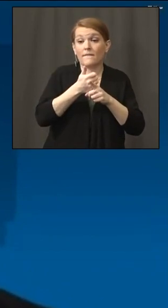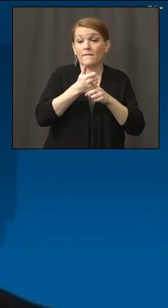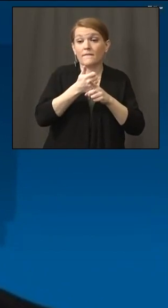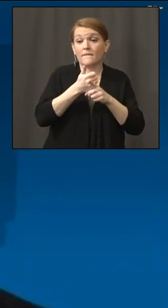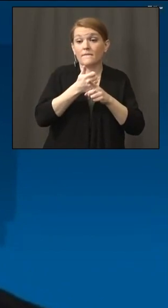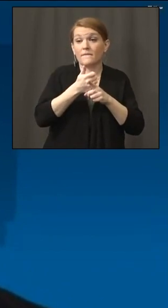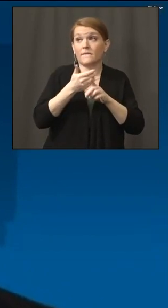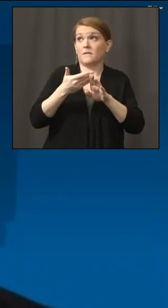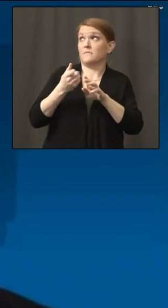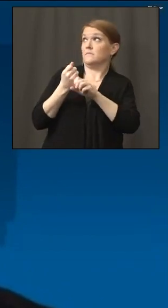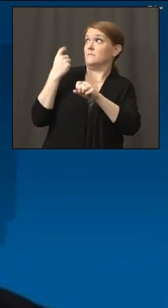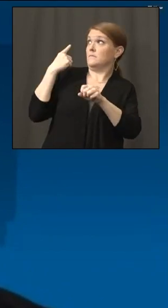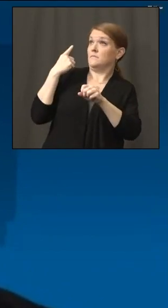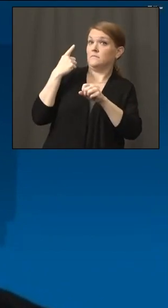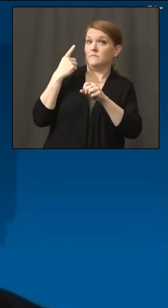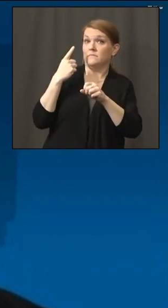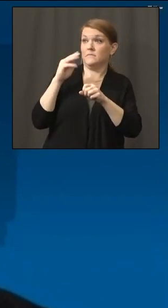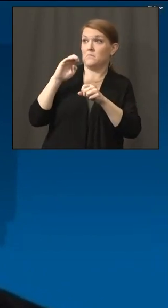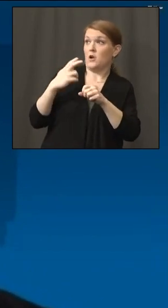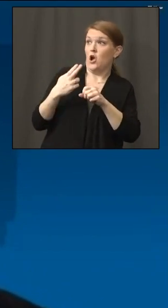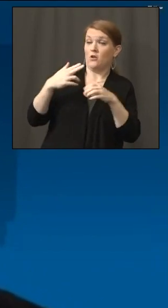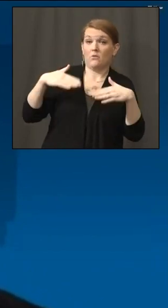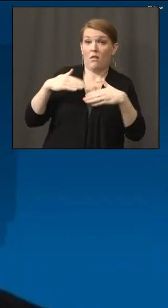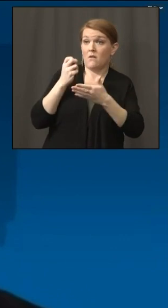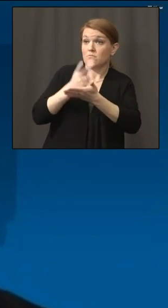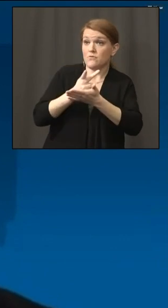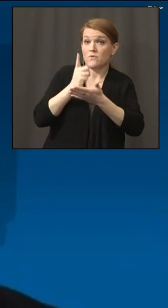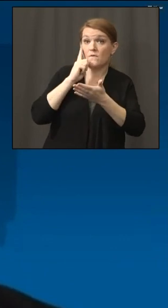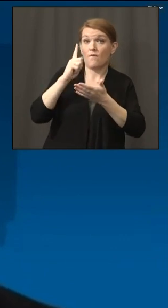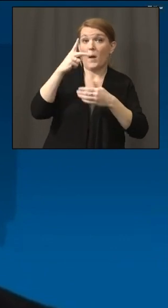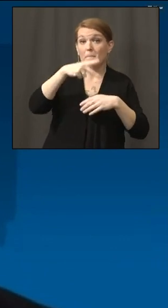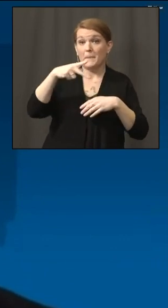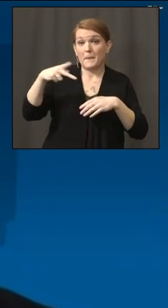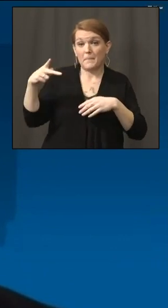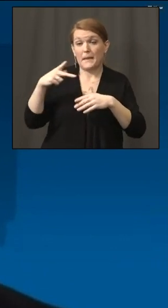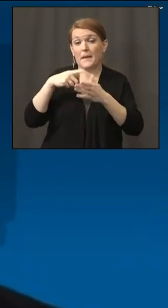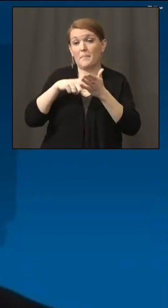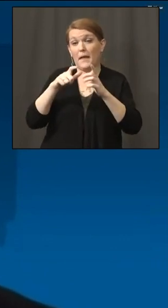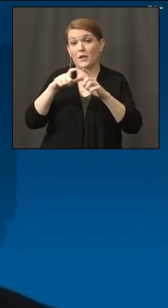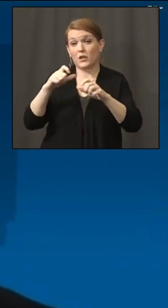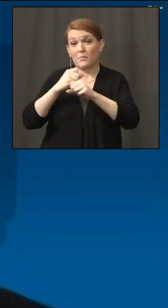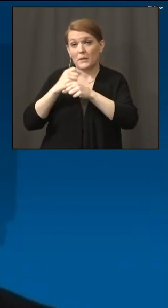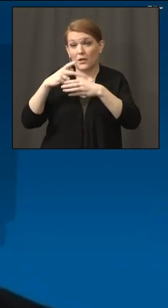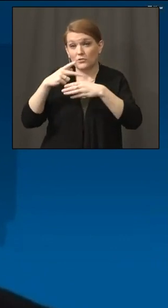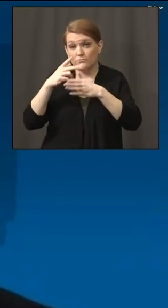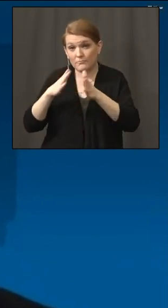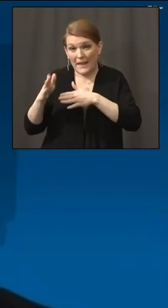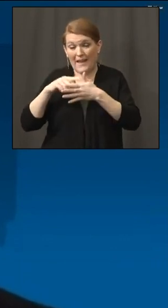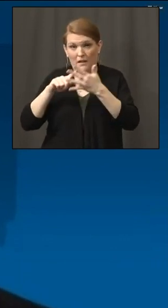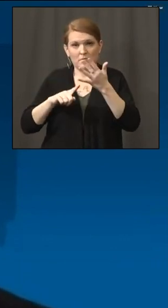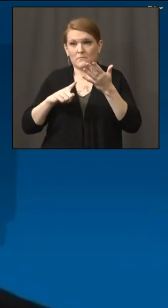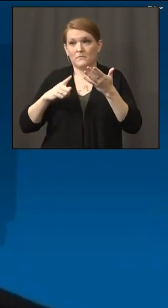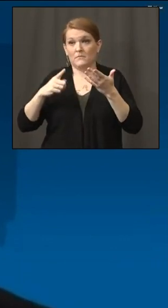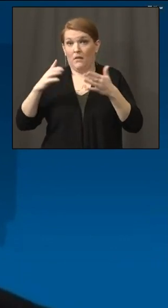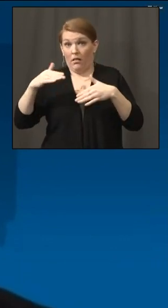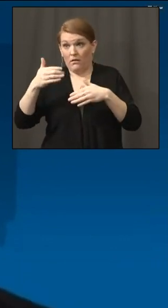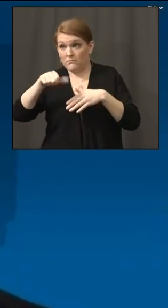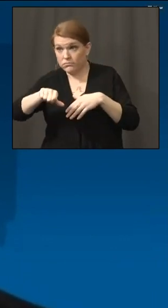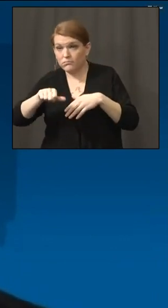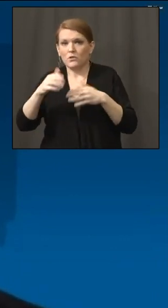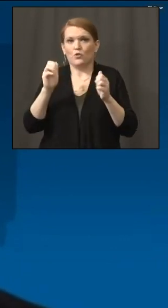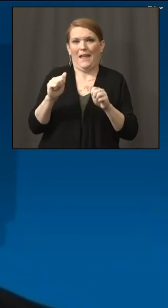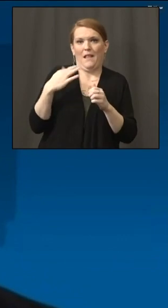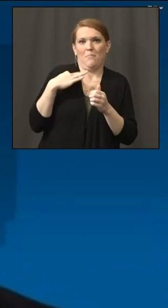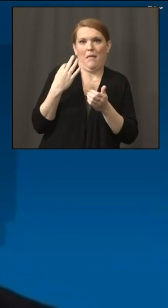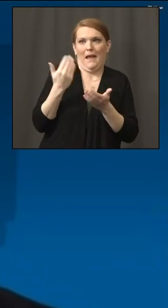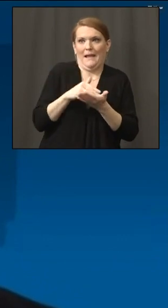in the earlier year, they now get another opportunity to apply. Second, this bill enables a second draw. So if you are a